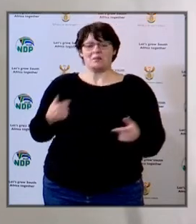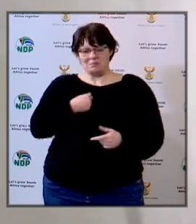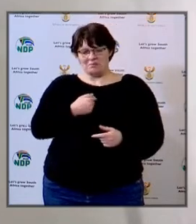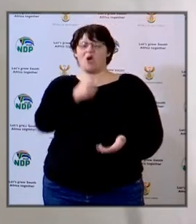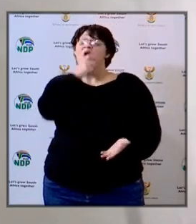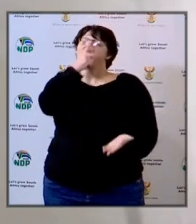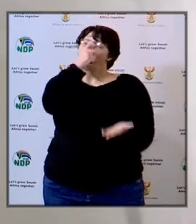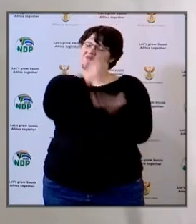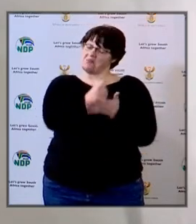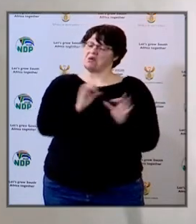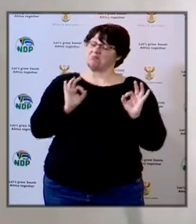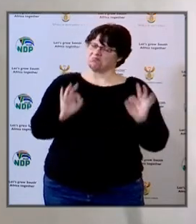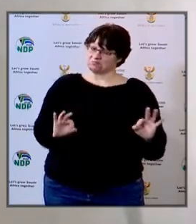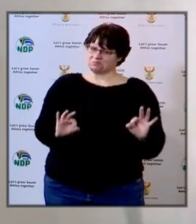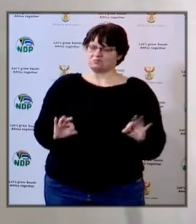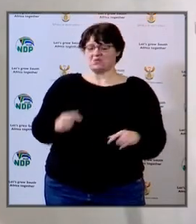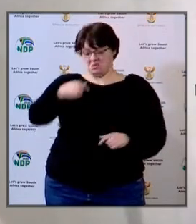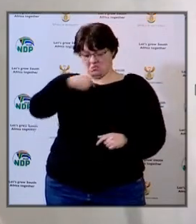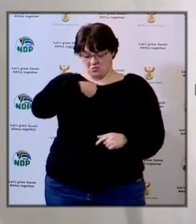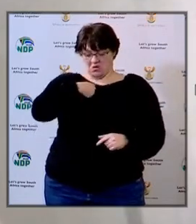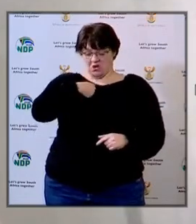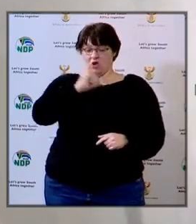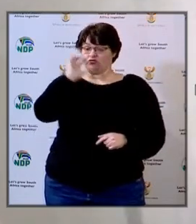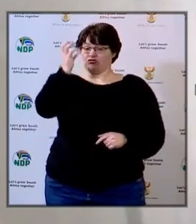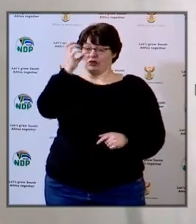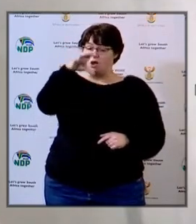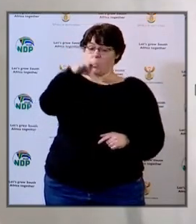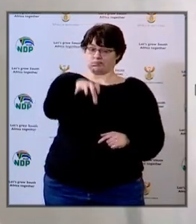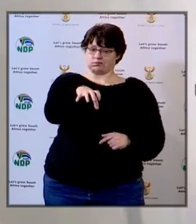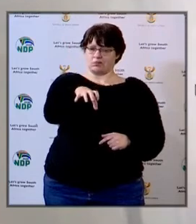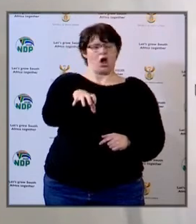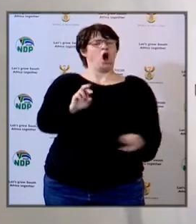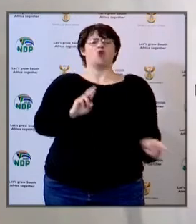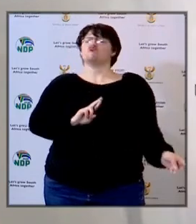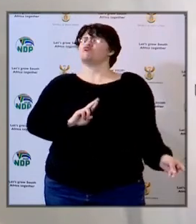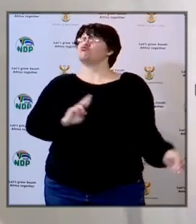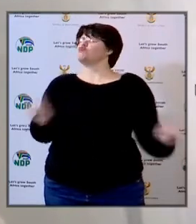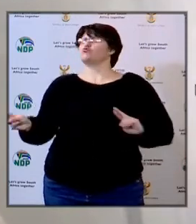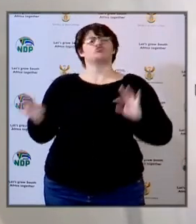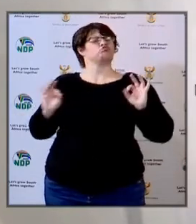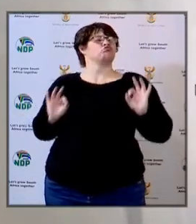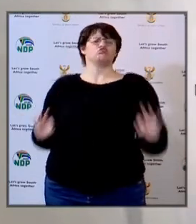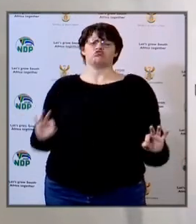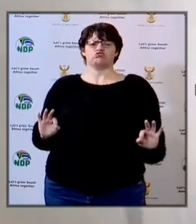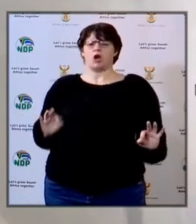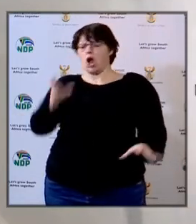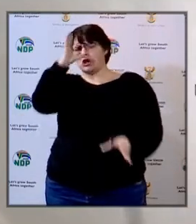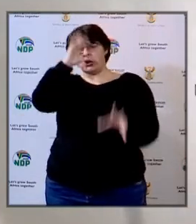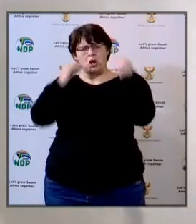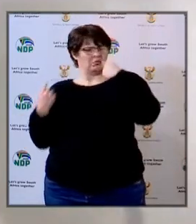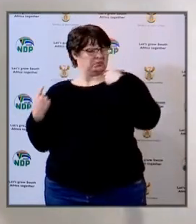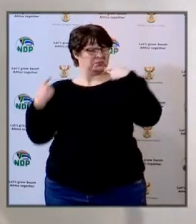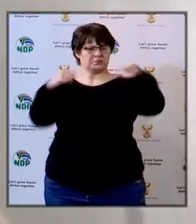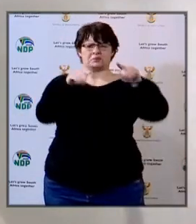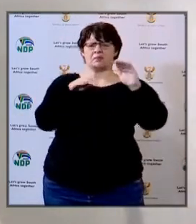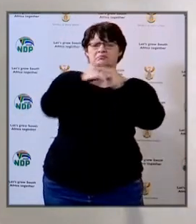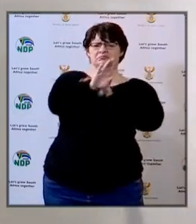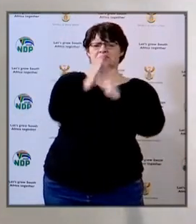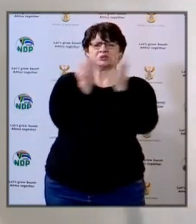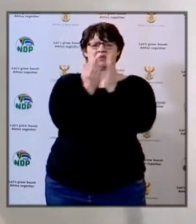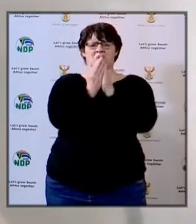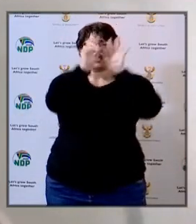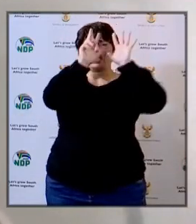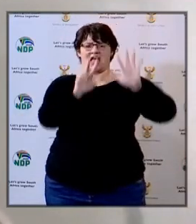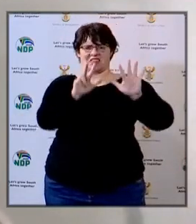confirm that as the province of the free state we are very ready for the learners on the 8th